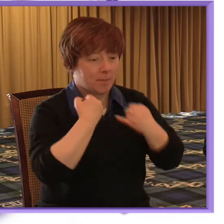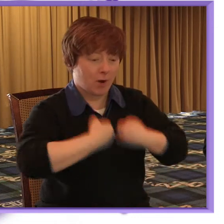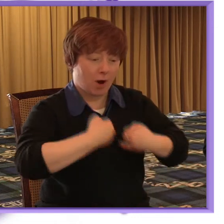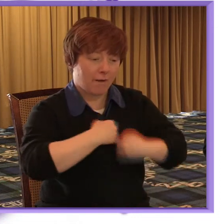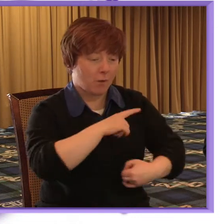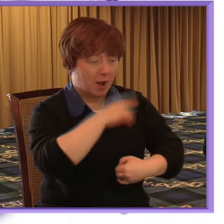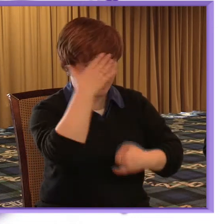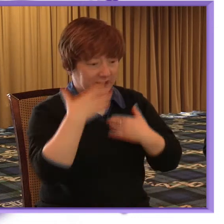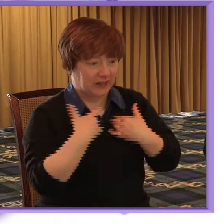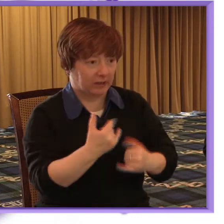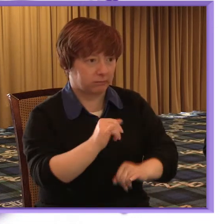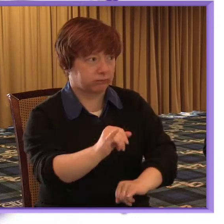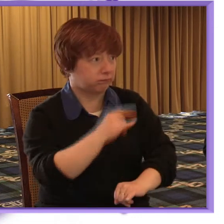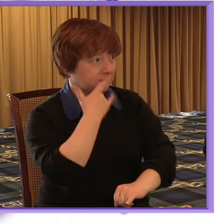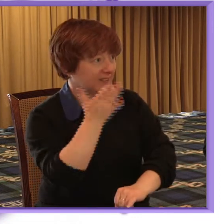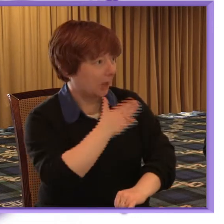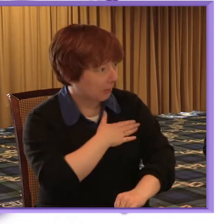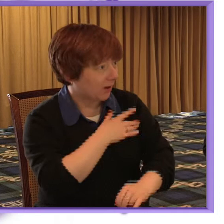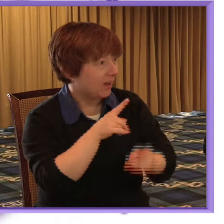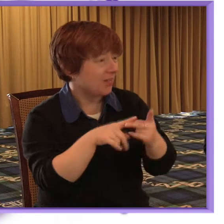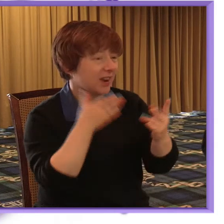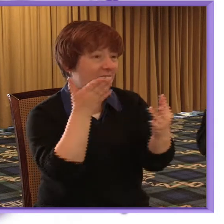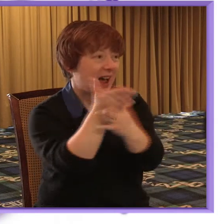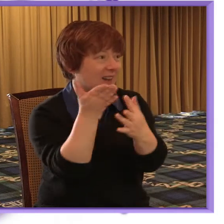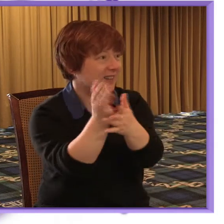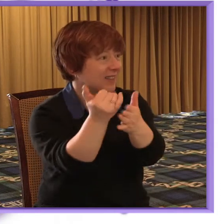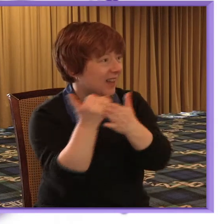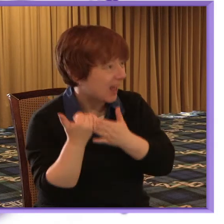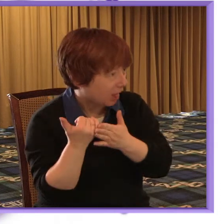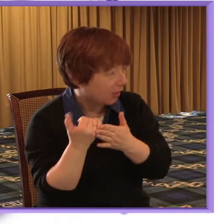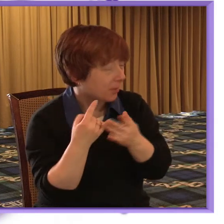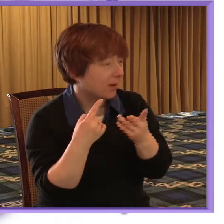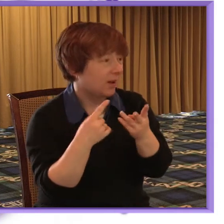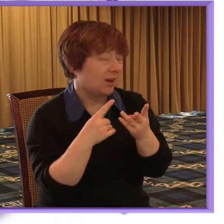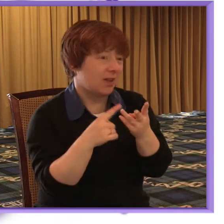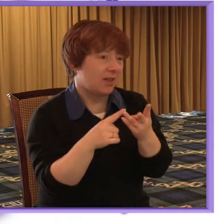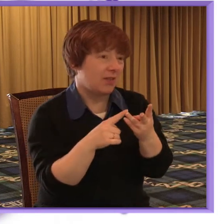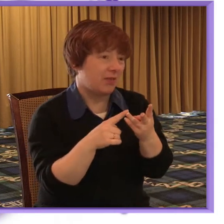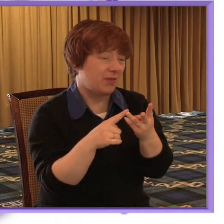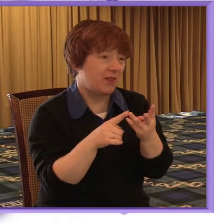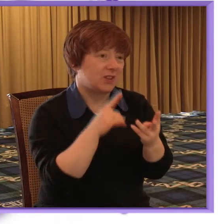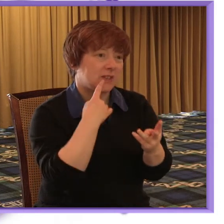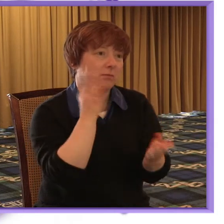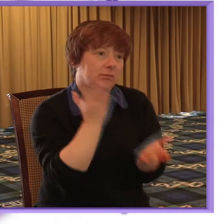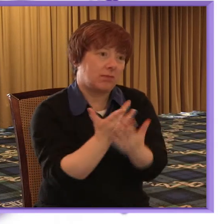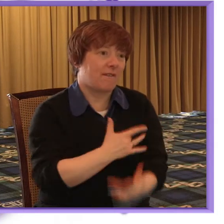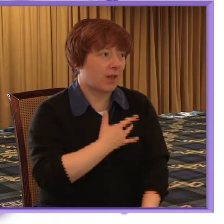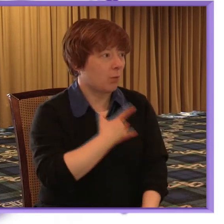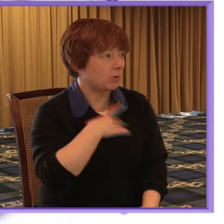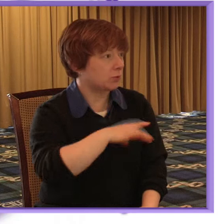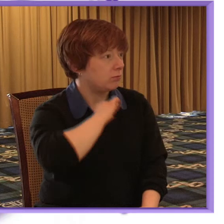a lot of stigma about accessing help a lot of stigma about saying that you've actually got to the point where you feel like committing suicide